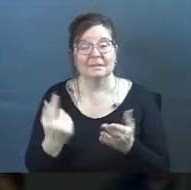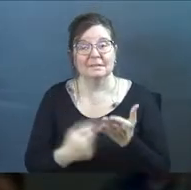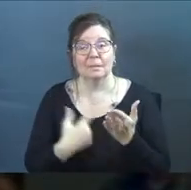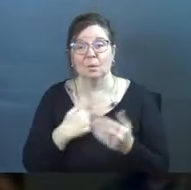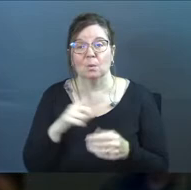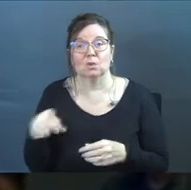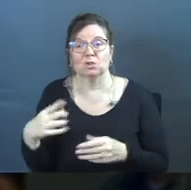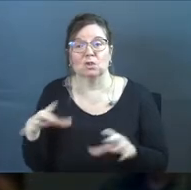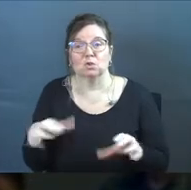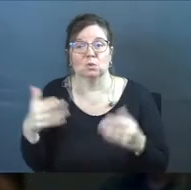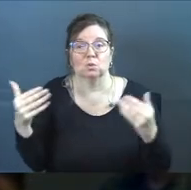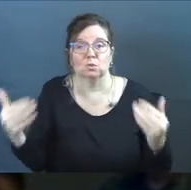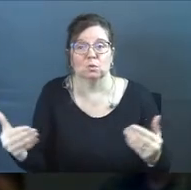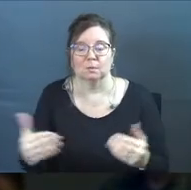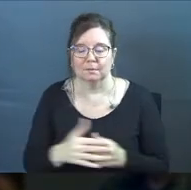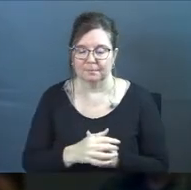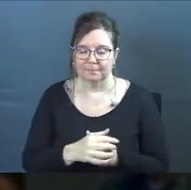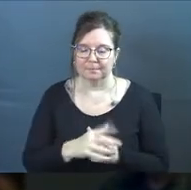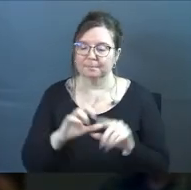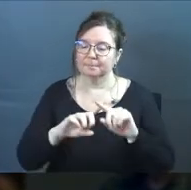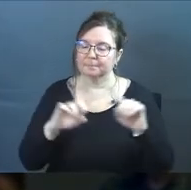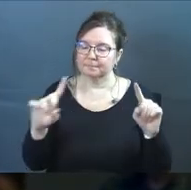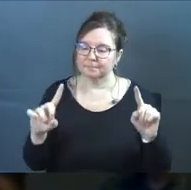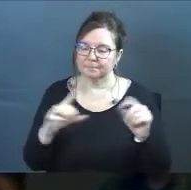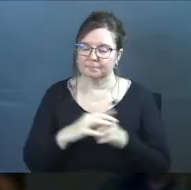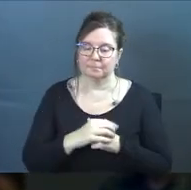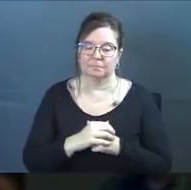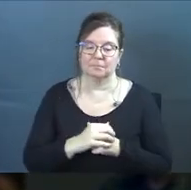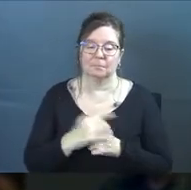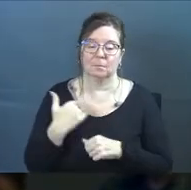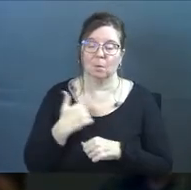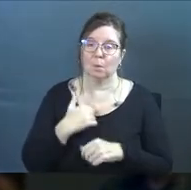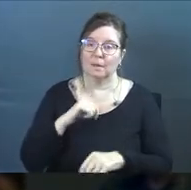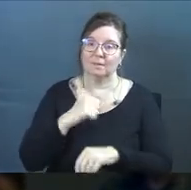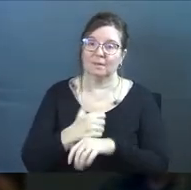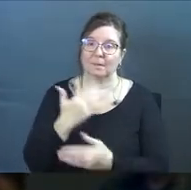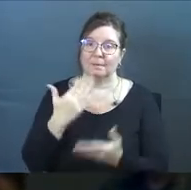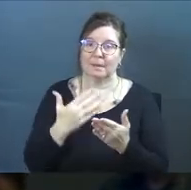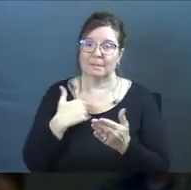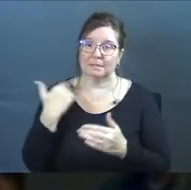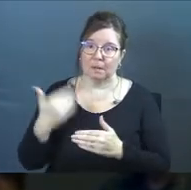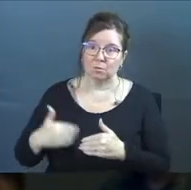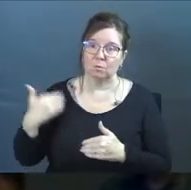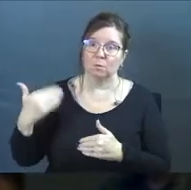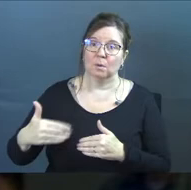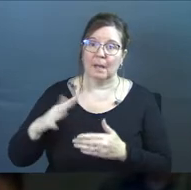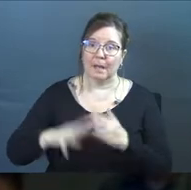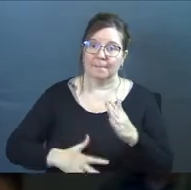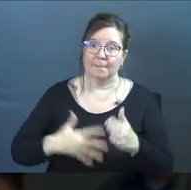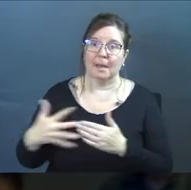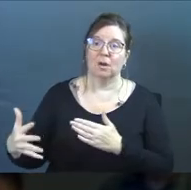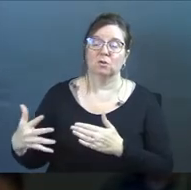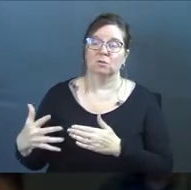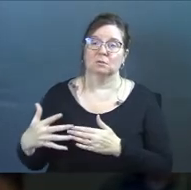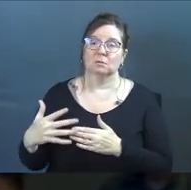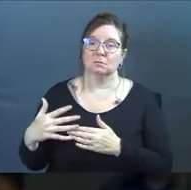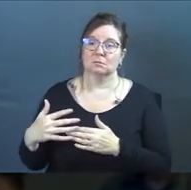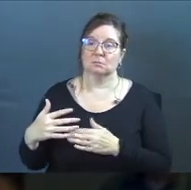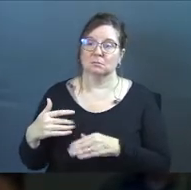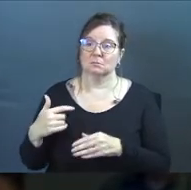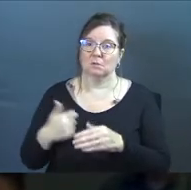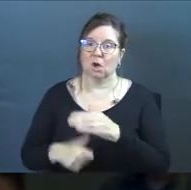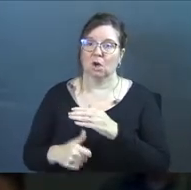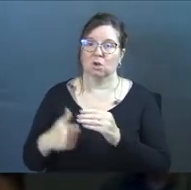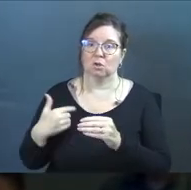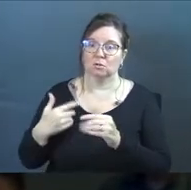just do, right? But we've implemented maybe some routines and patterns that are under the